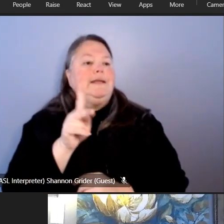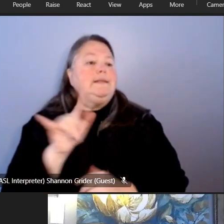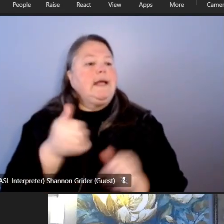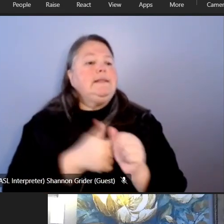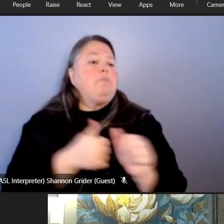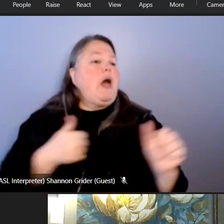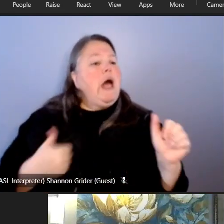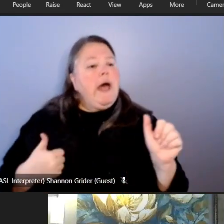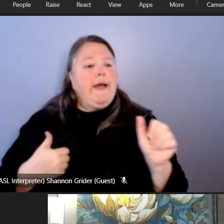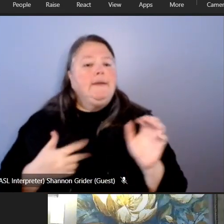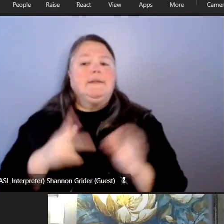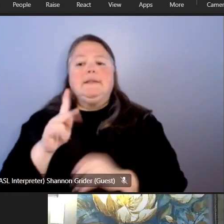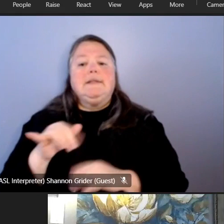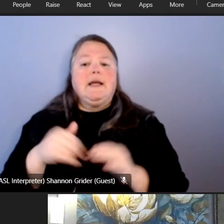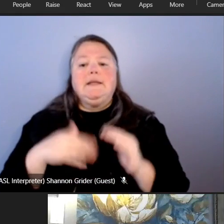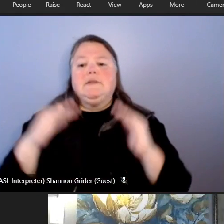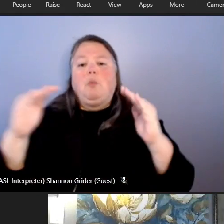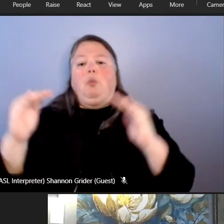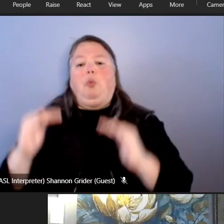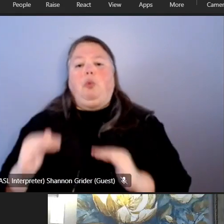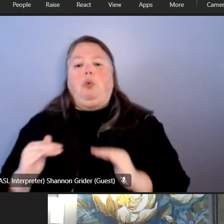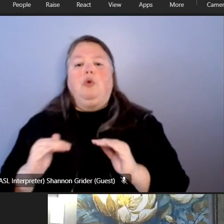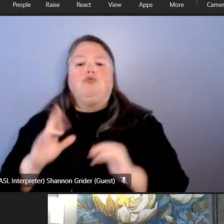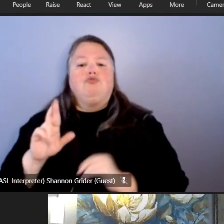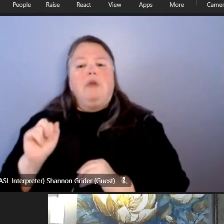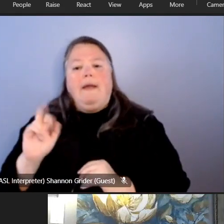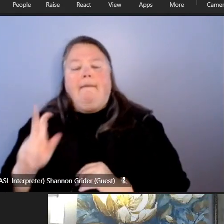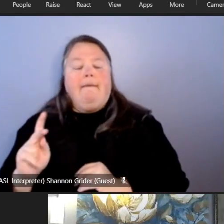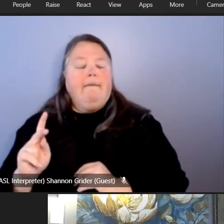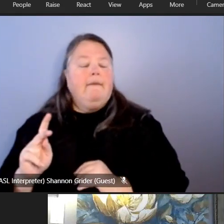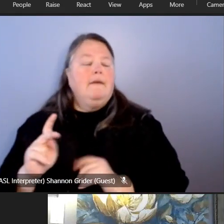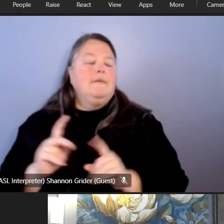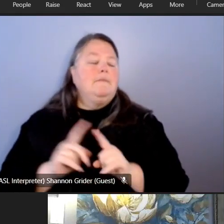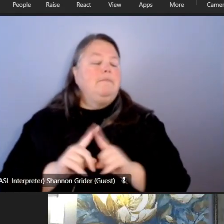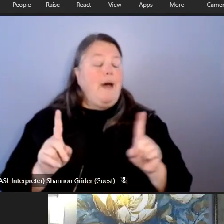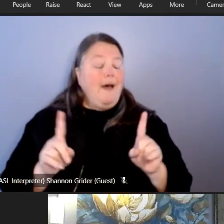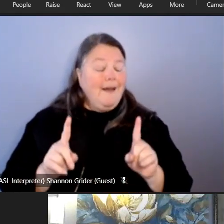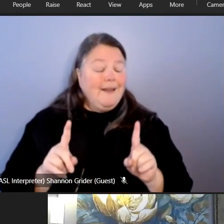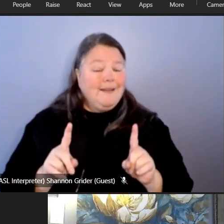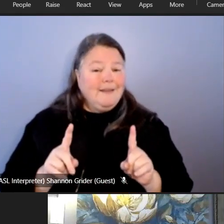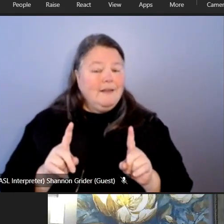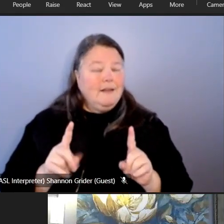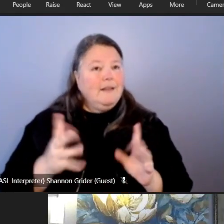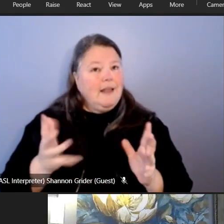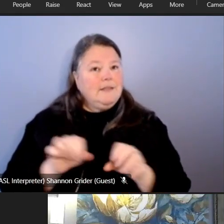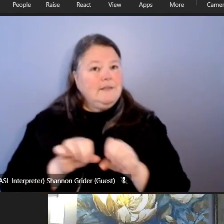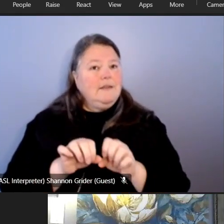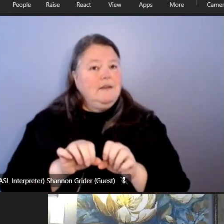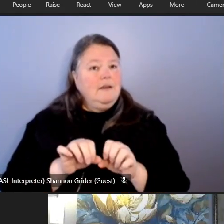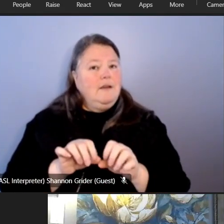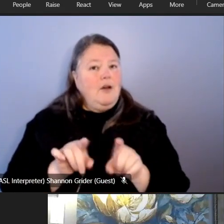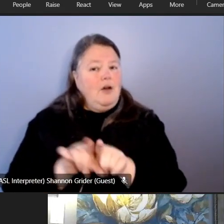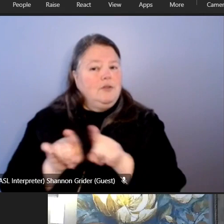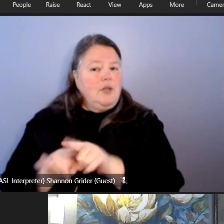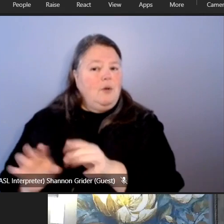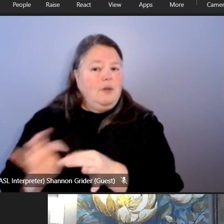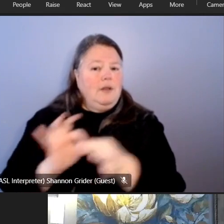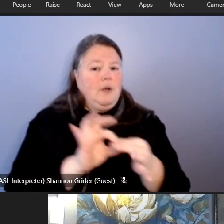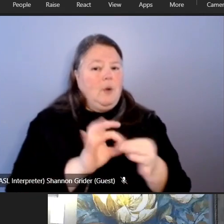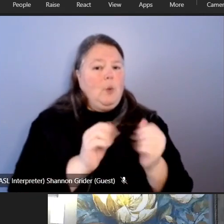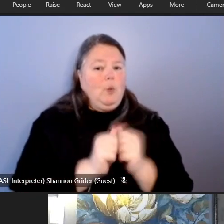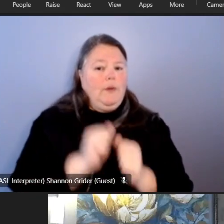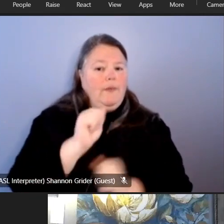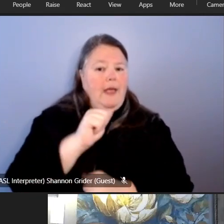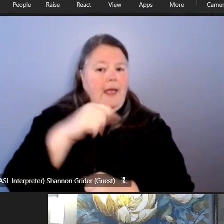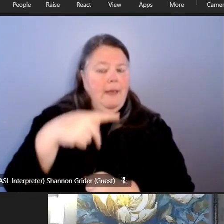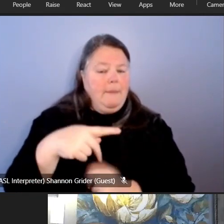in uh in catching up but um like kind of linking that to uh the ap and dual